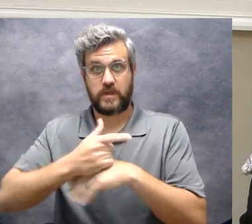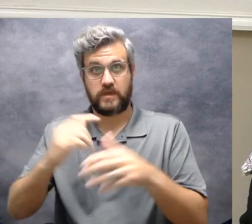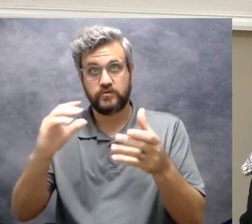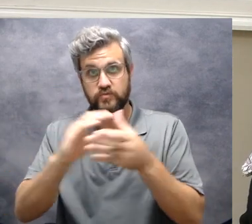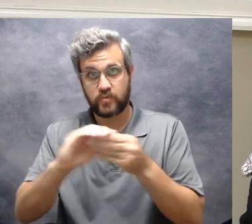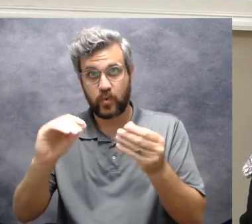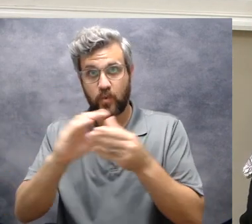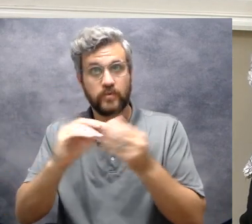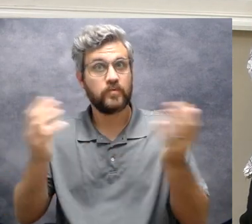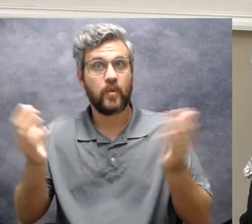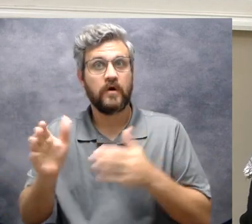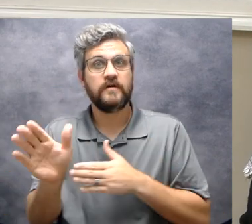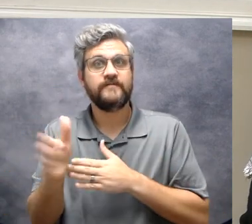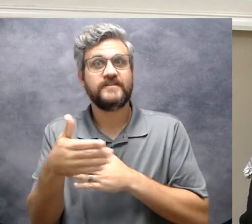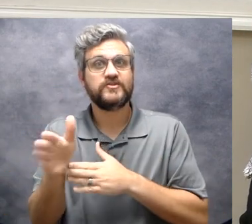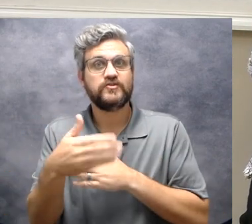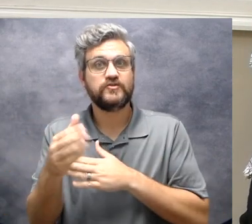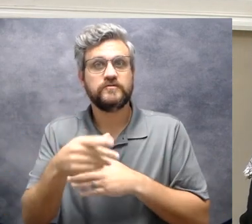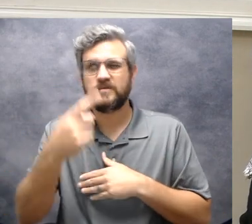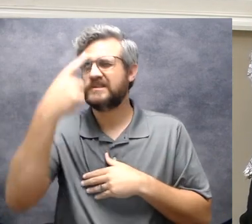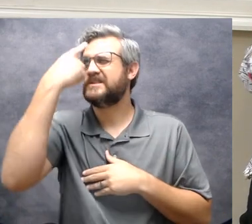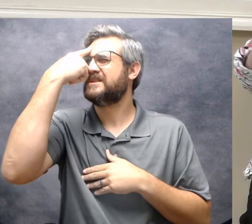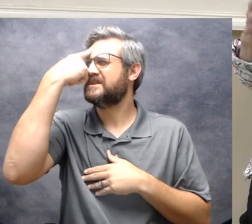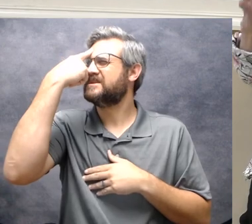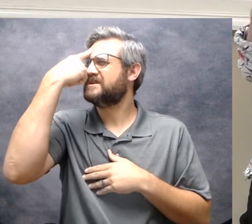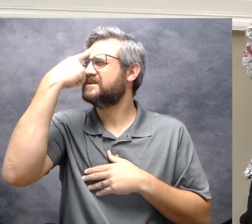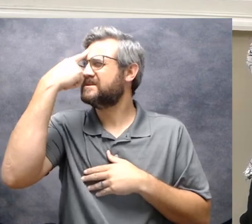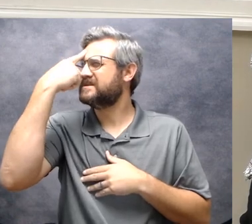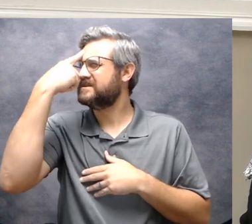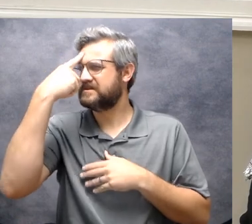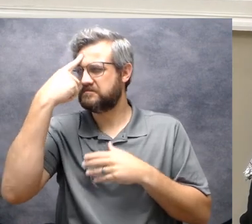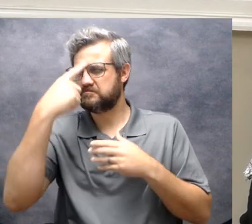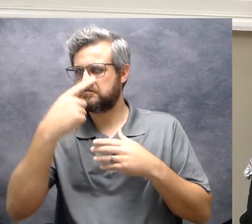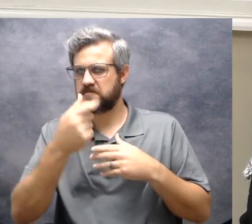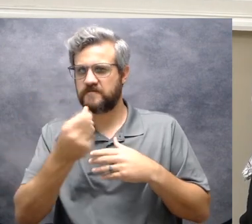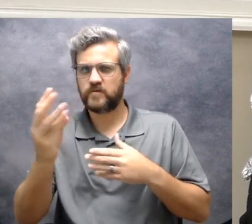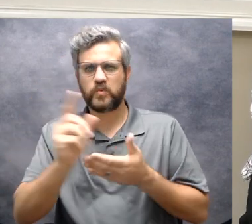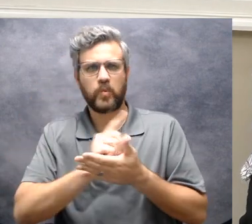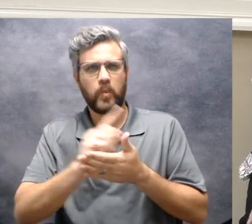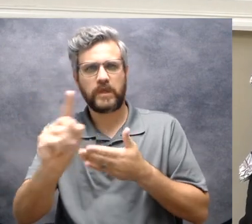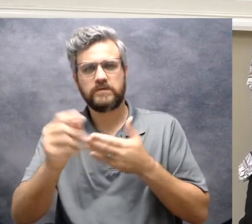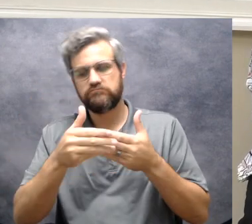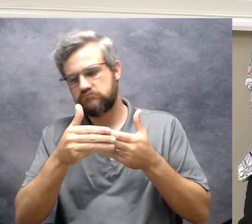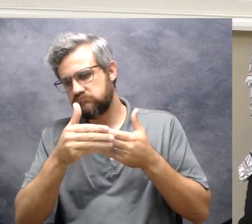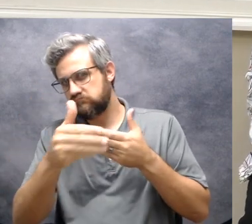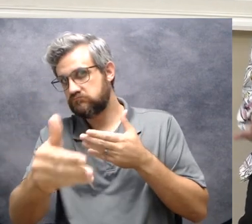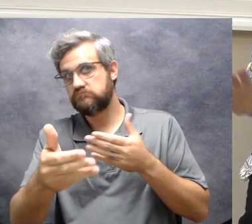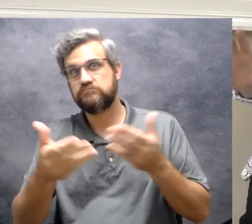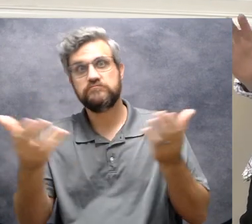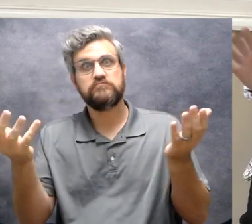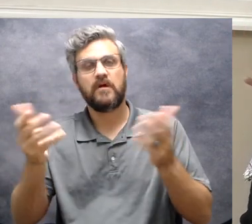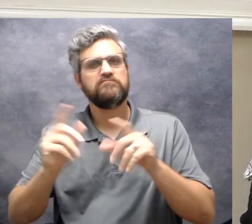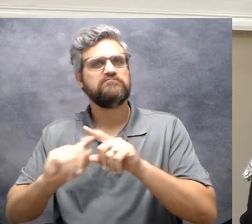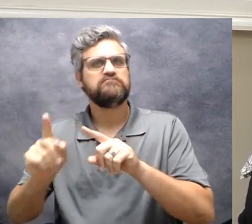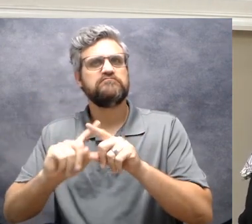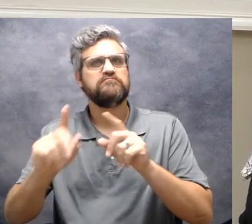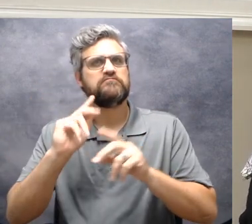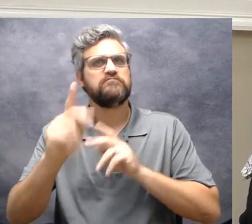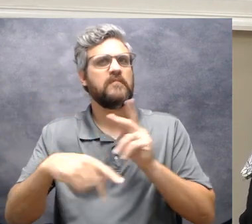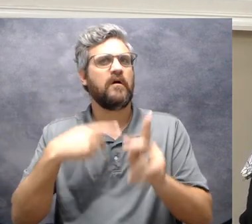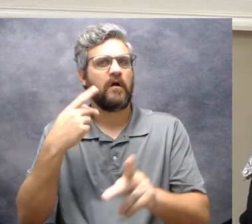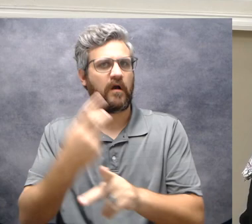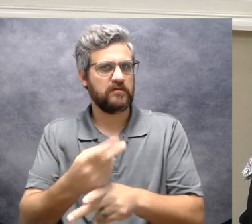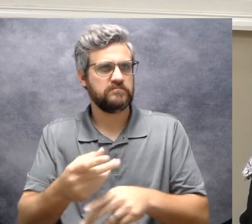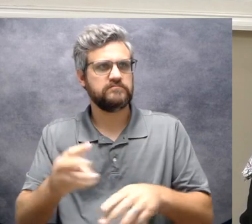fish so keep thinking what you may have in the following weeks ahead we're gonna have all kinds